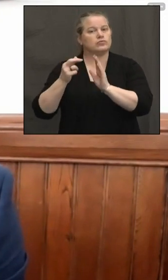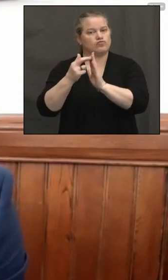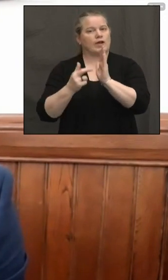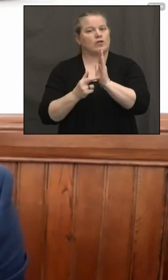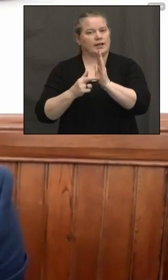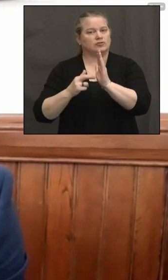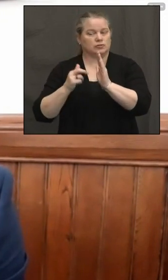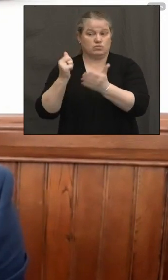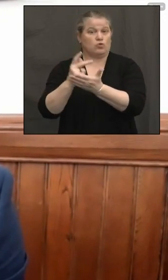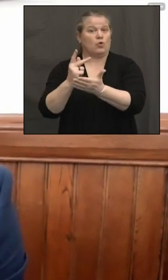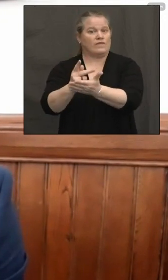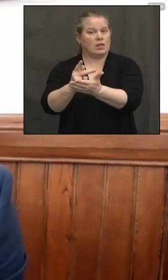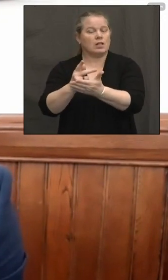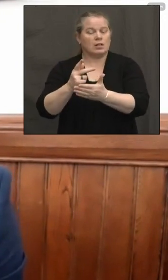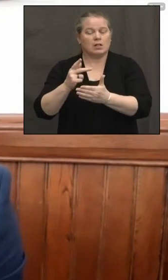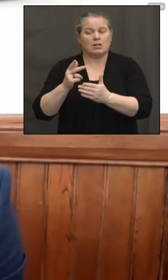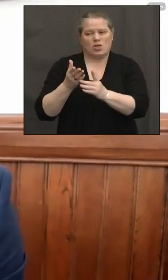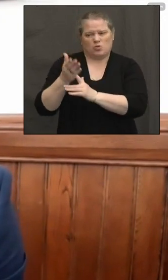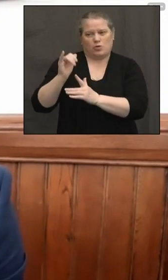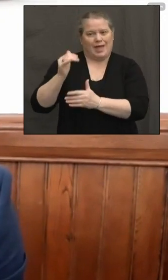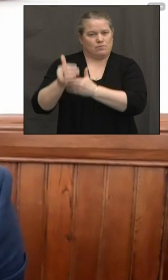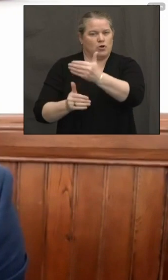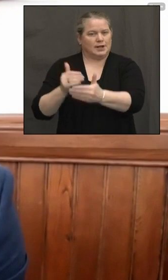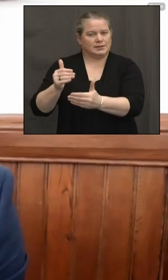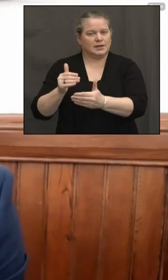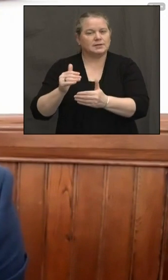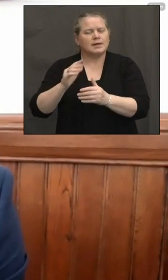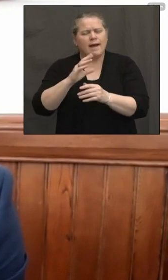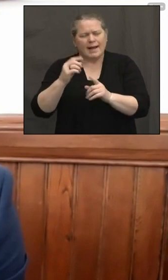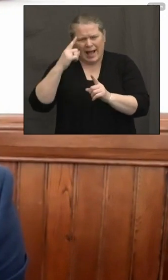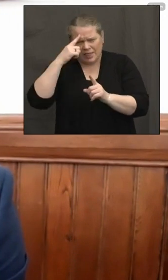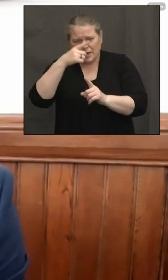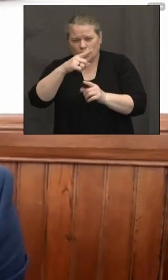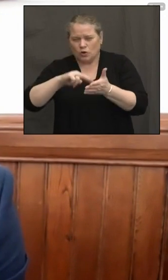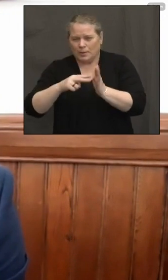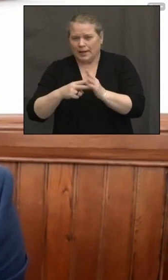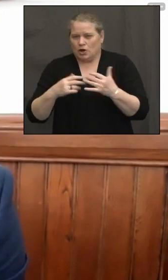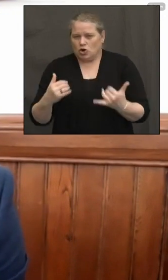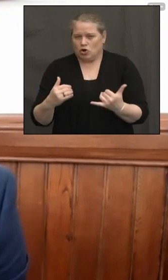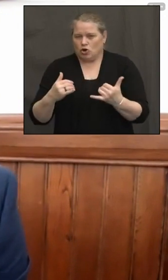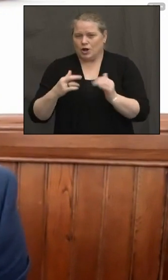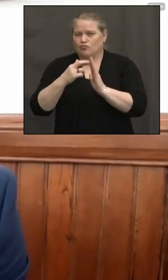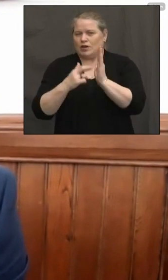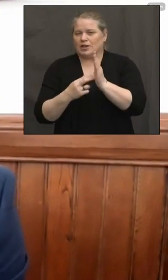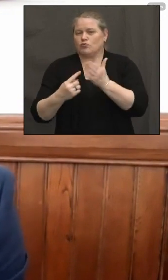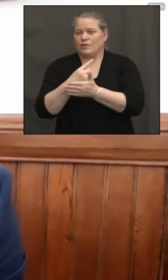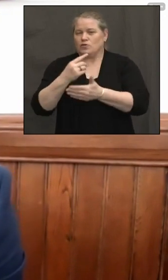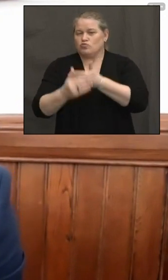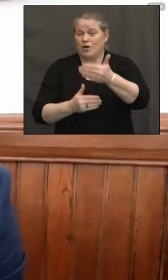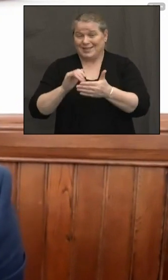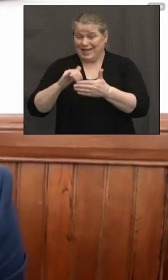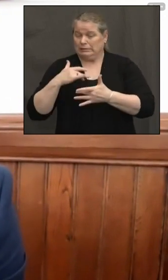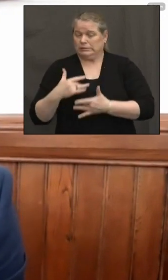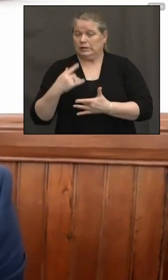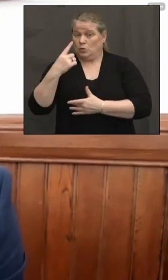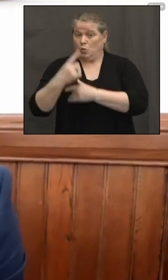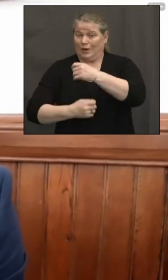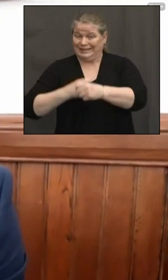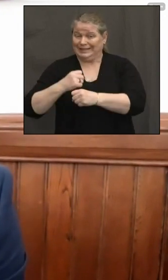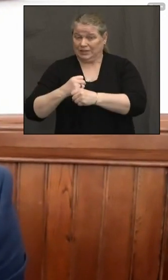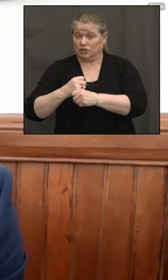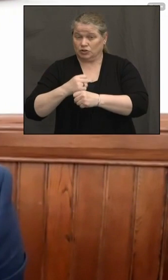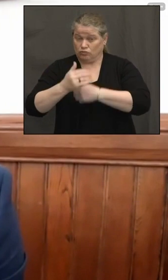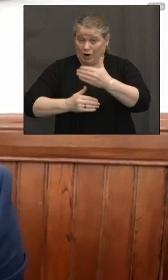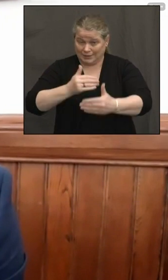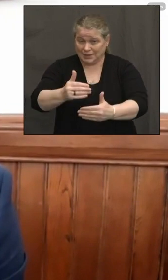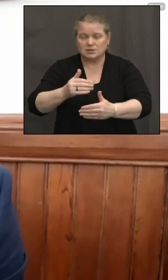and go through that process. think, Nick, you're really referring to the current regulation review process that can take close to a year. Uh, but we will be